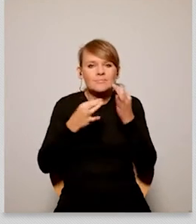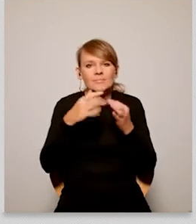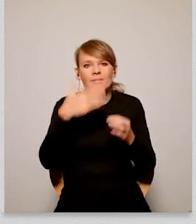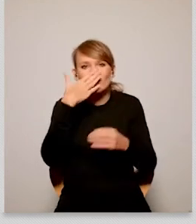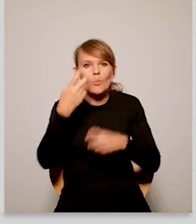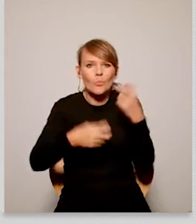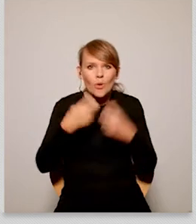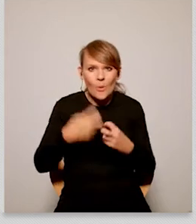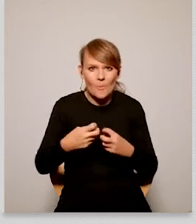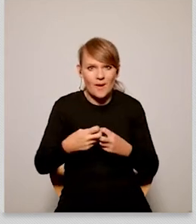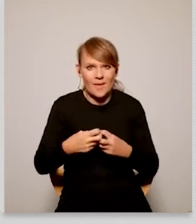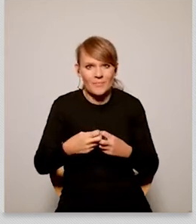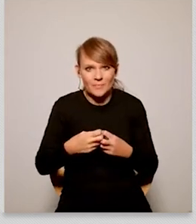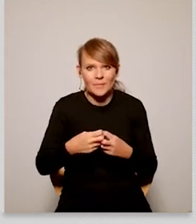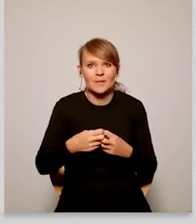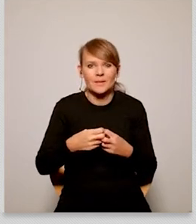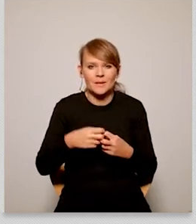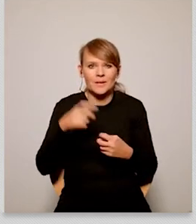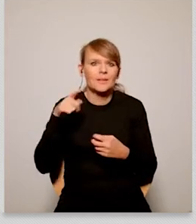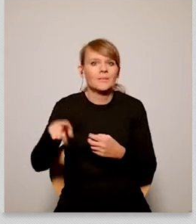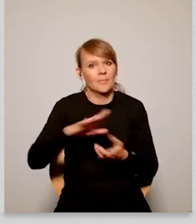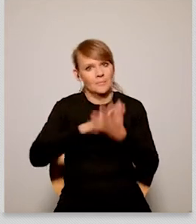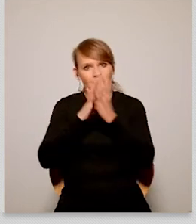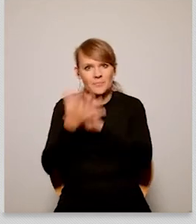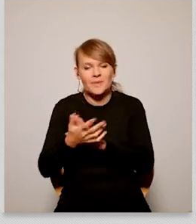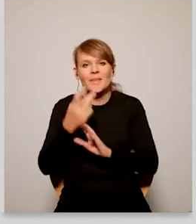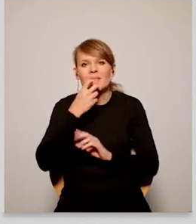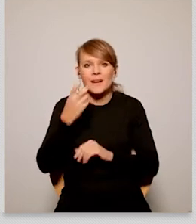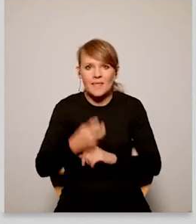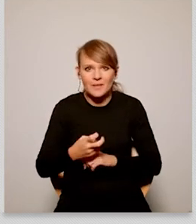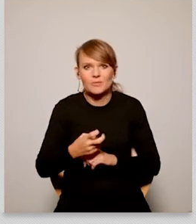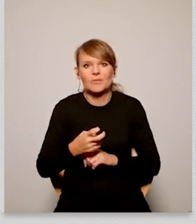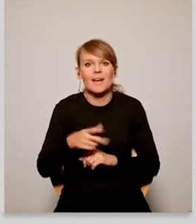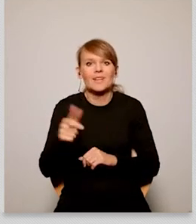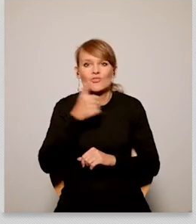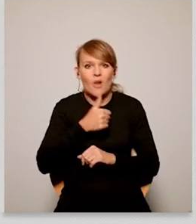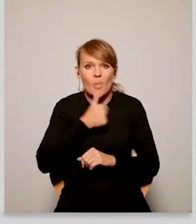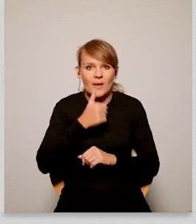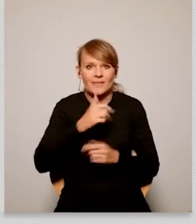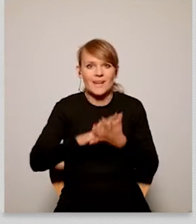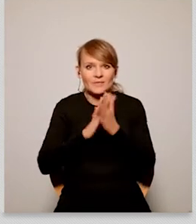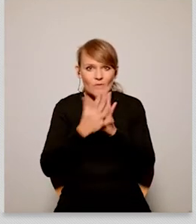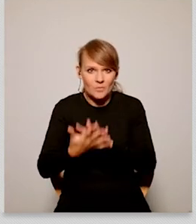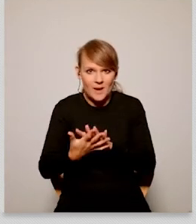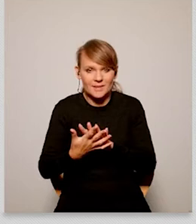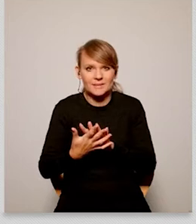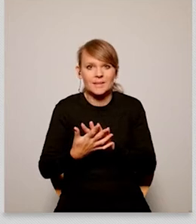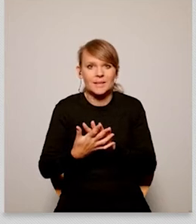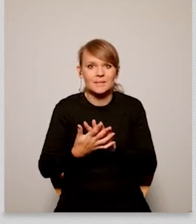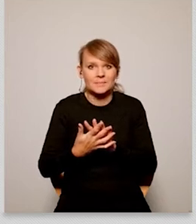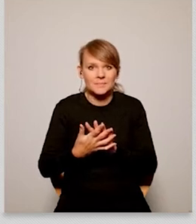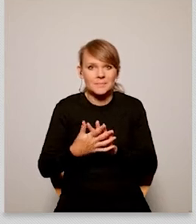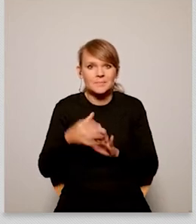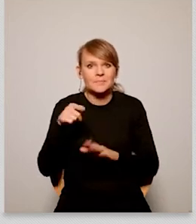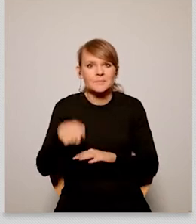speaking about different problems and challenges associated with the energy transition and the green